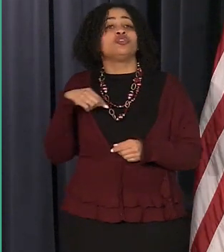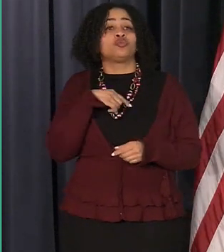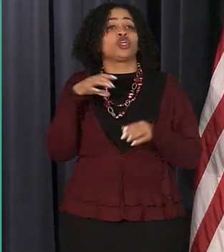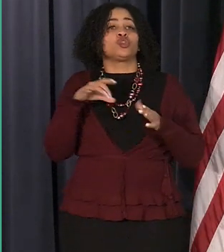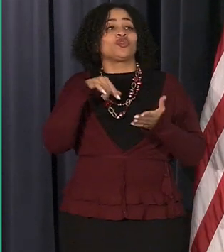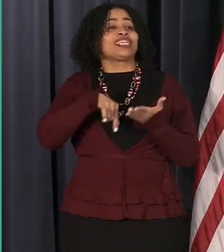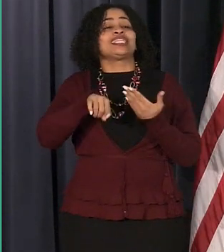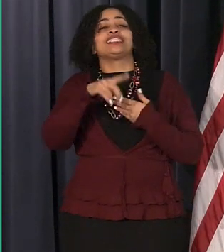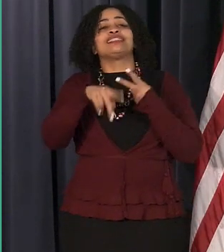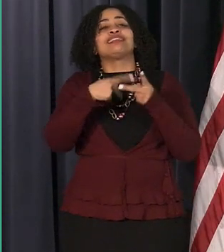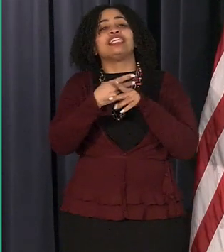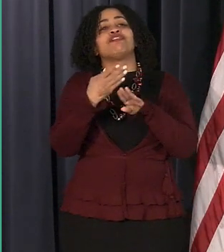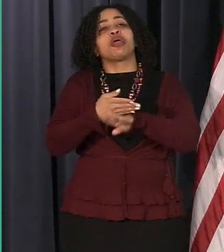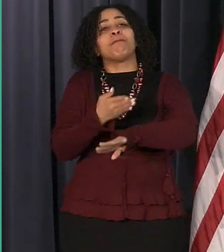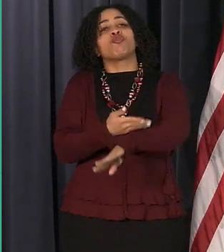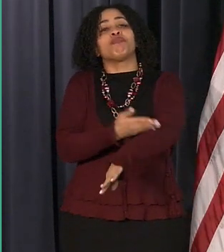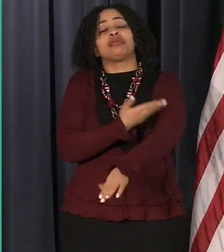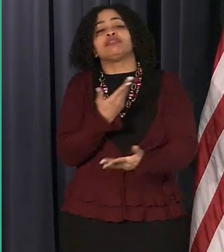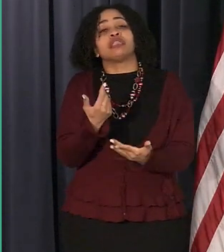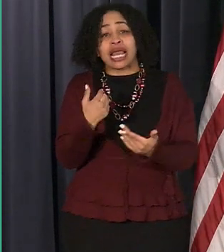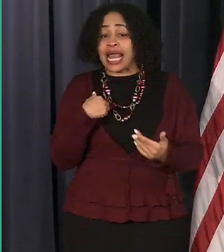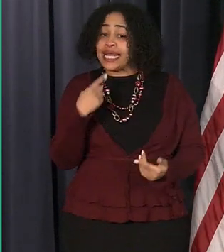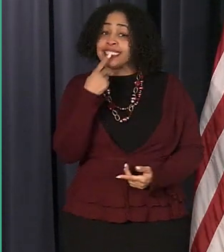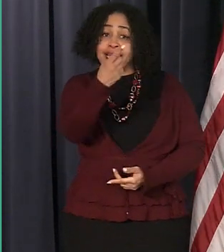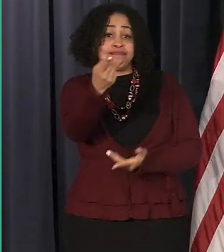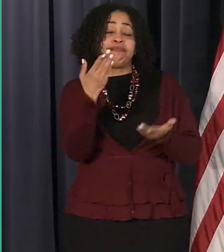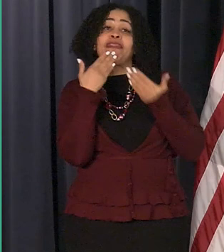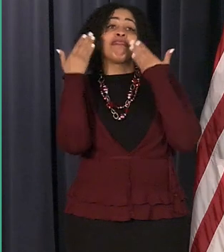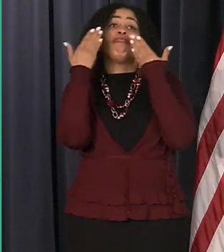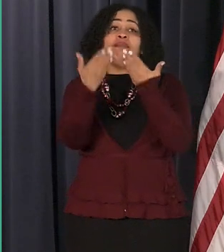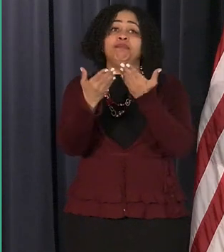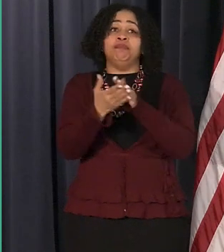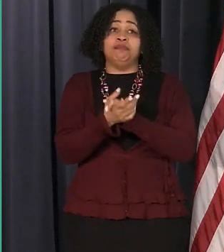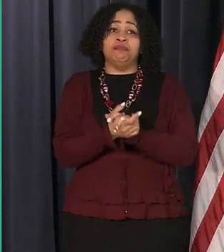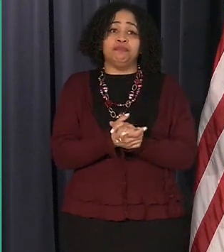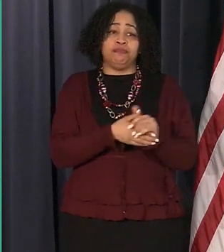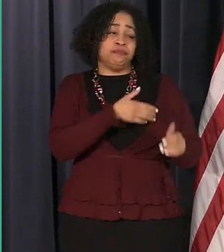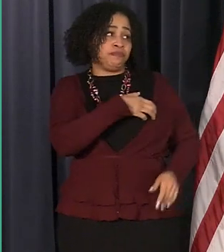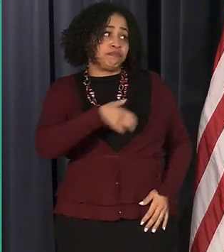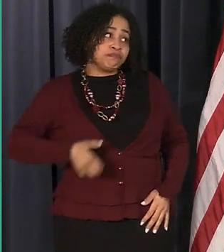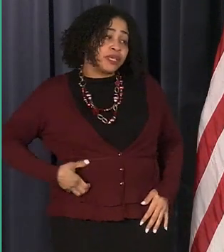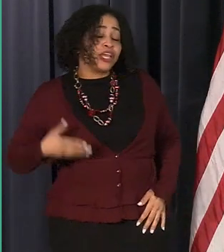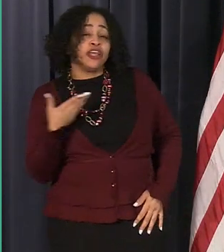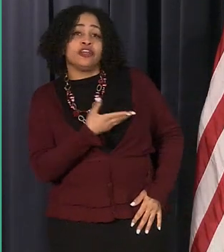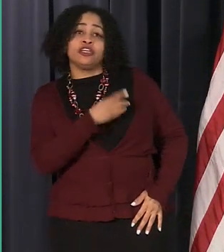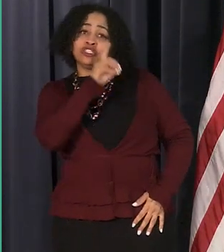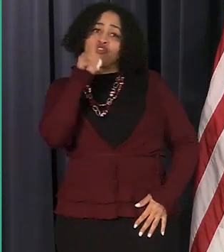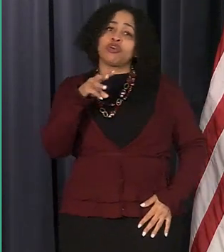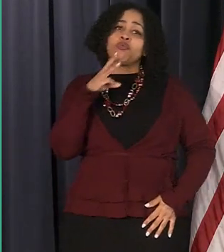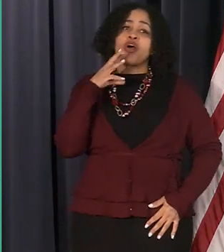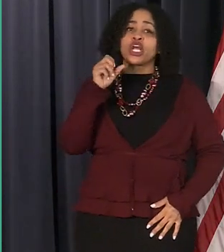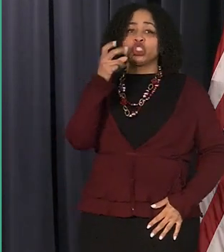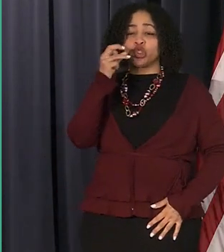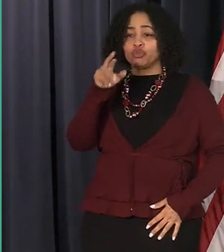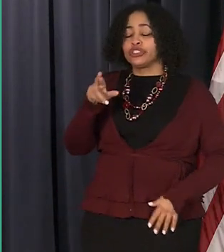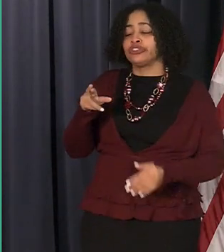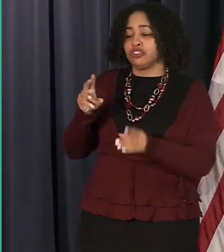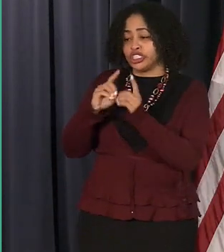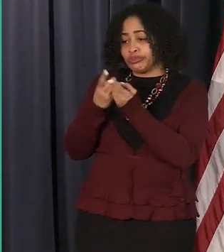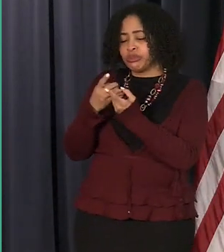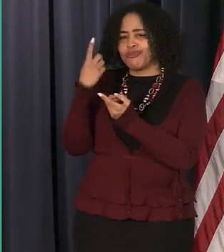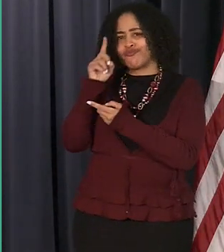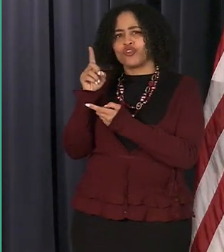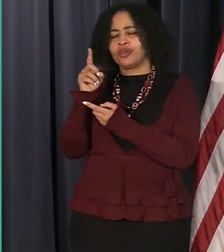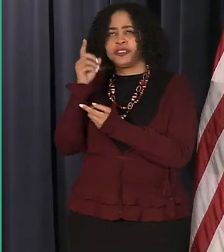do these improvements and so i i just say thank you to the mayor to the detroit water and sewage department for even